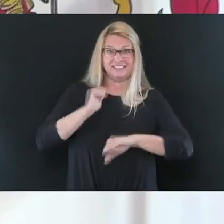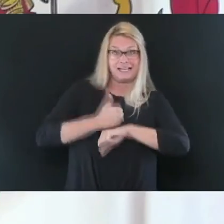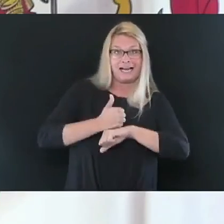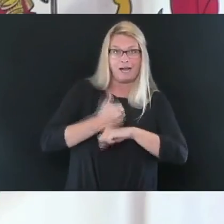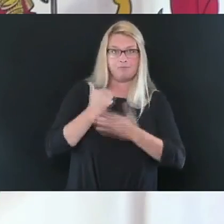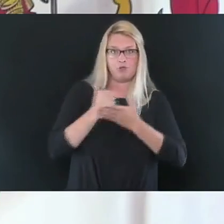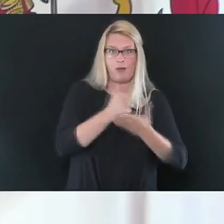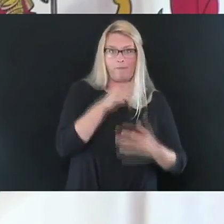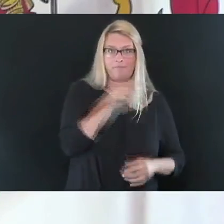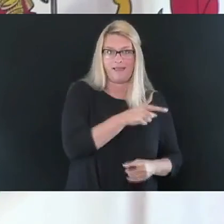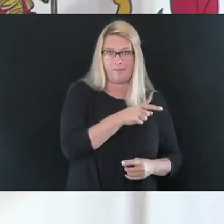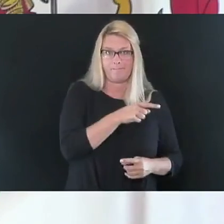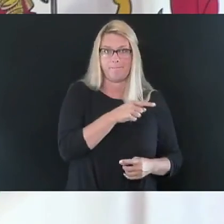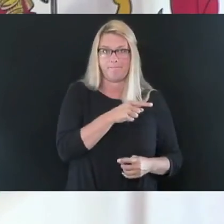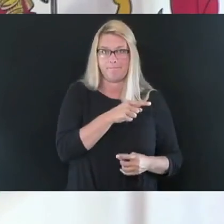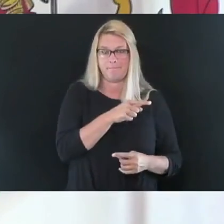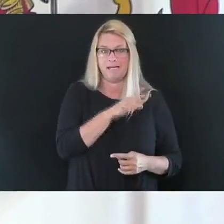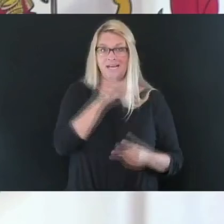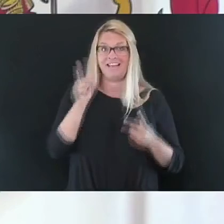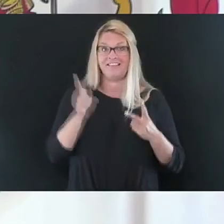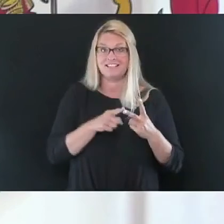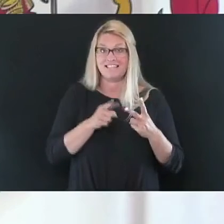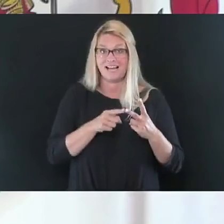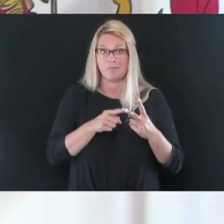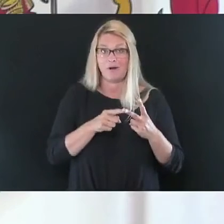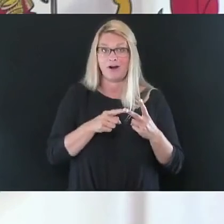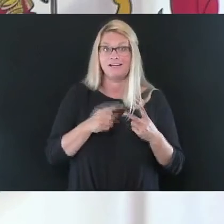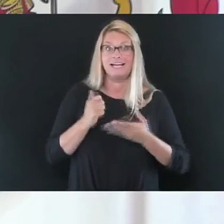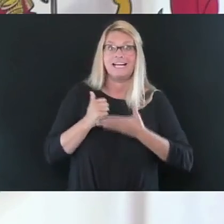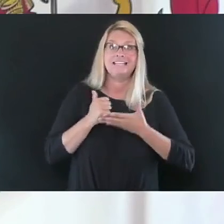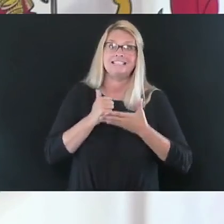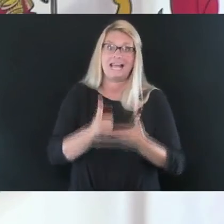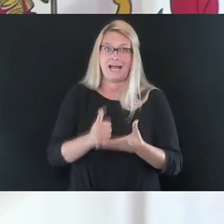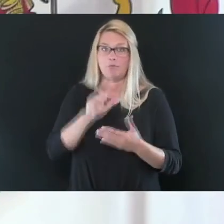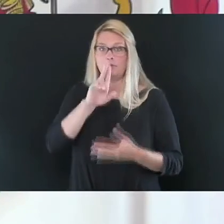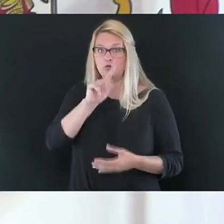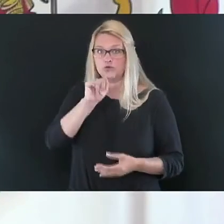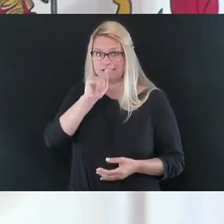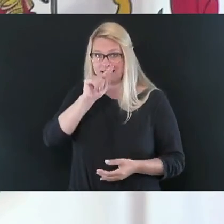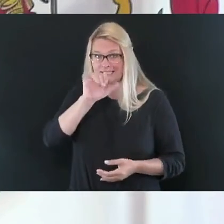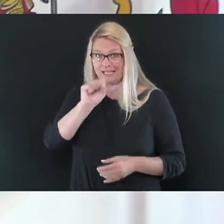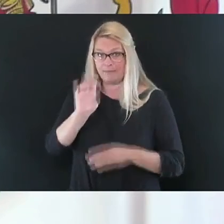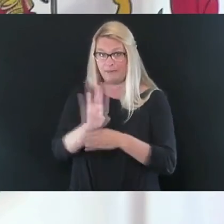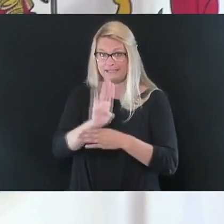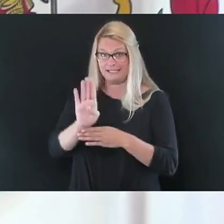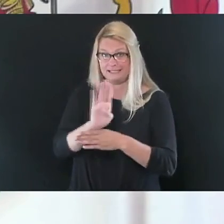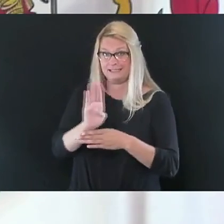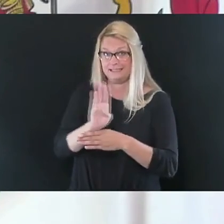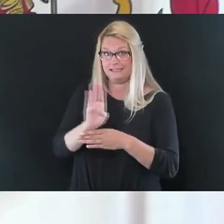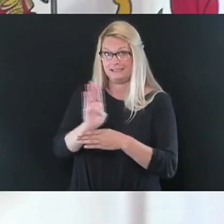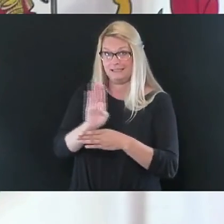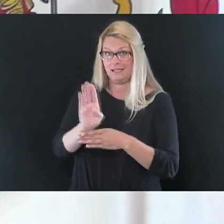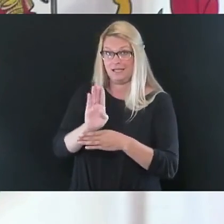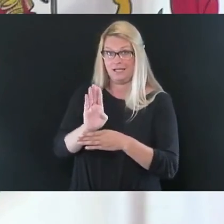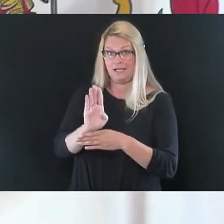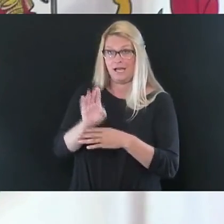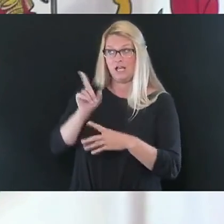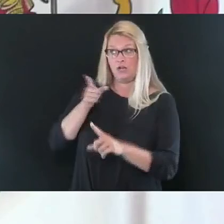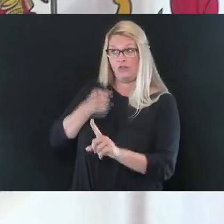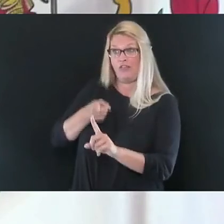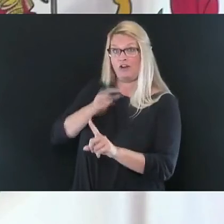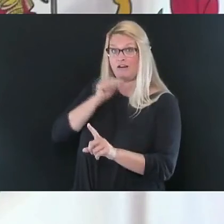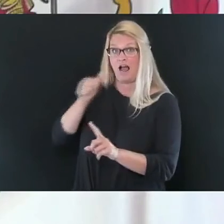And the backside of it is designed to help our utilities from the standpoint that they are not cutting people